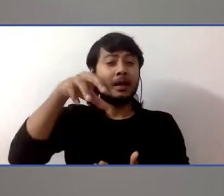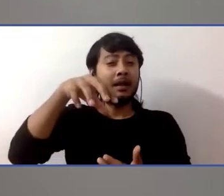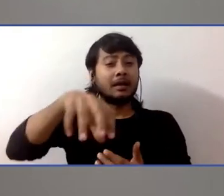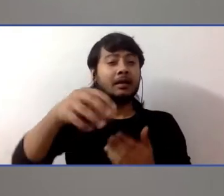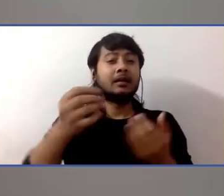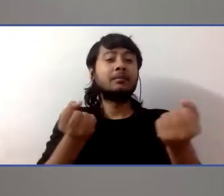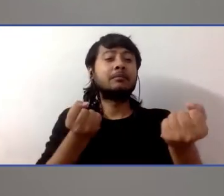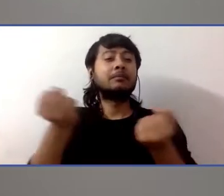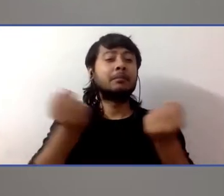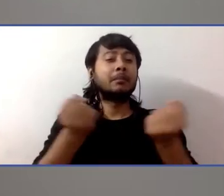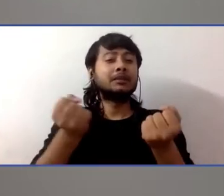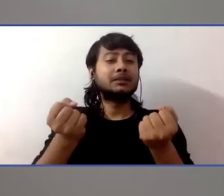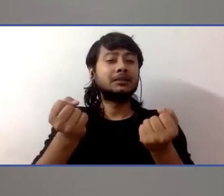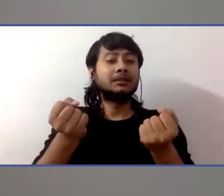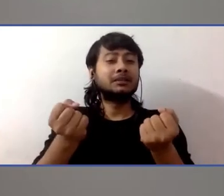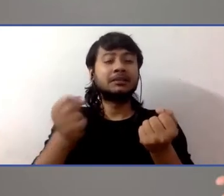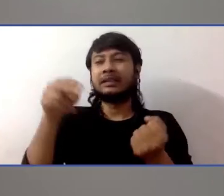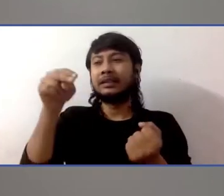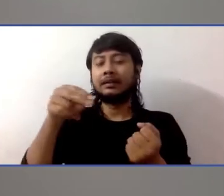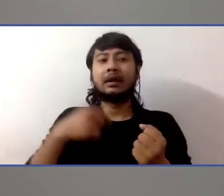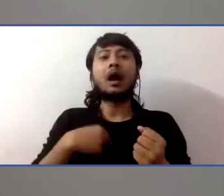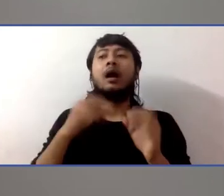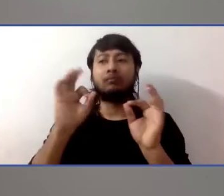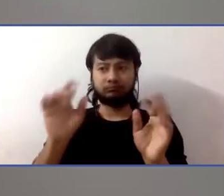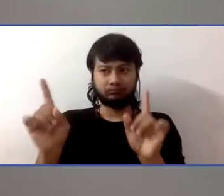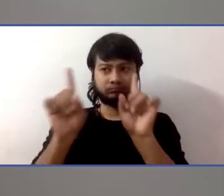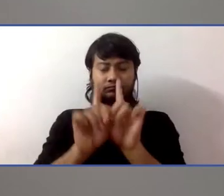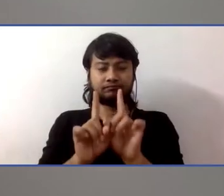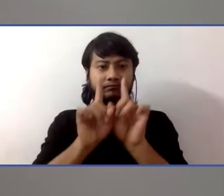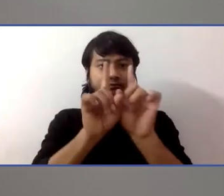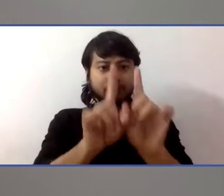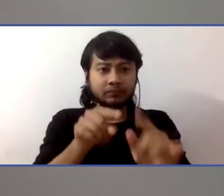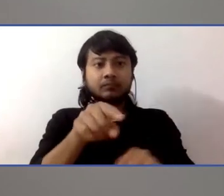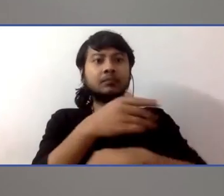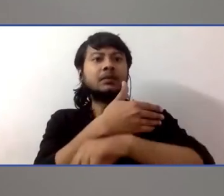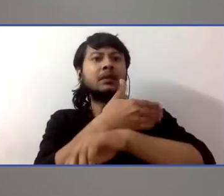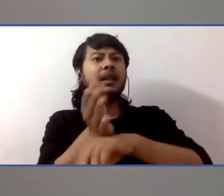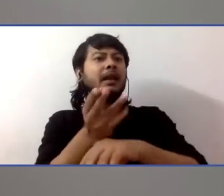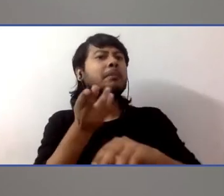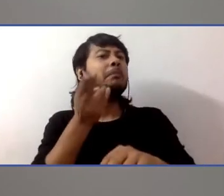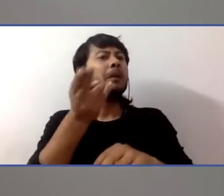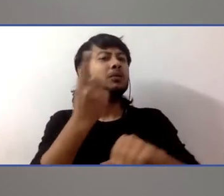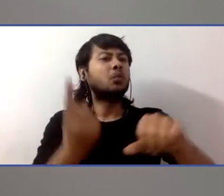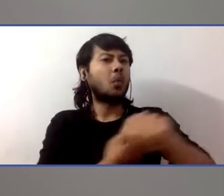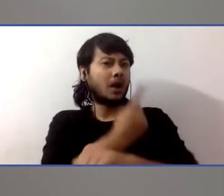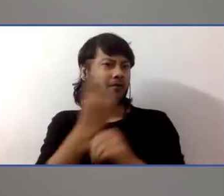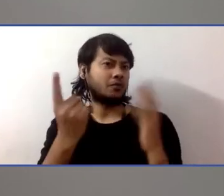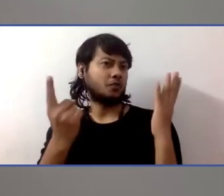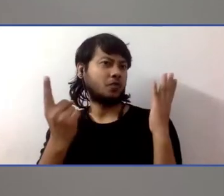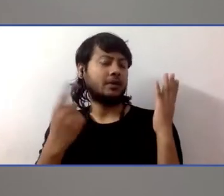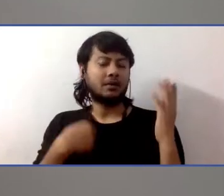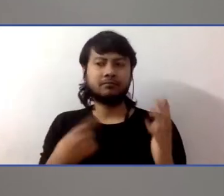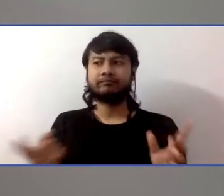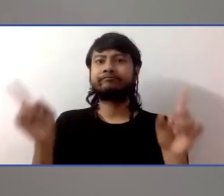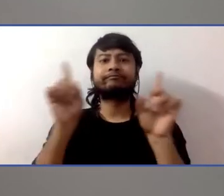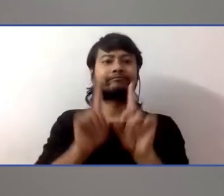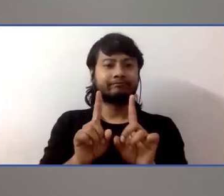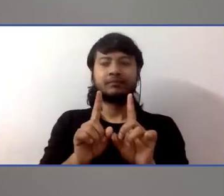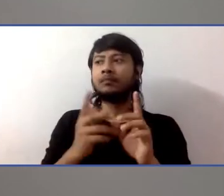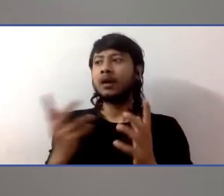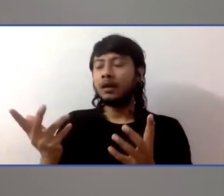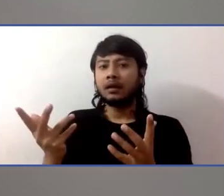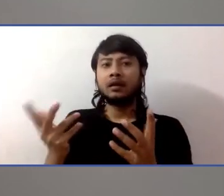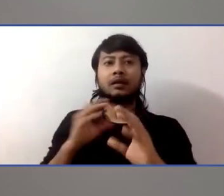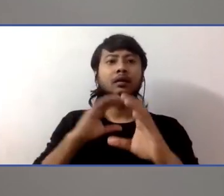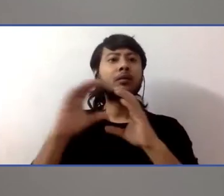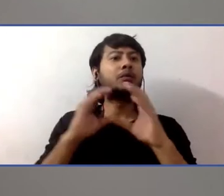there and realized that another bus wasn't coming for over an hour. So I wanted to sit and wait with him, but I didn't know how to communicate with him. So I just kind of